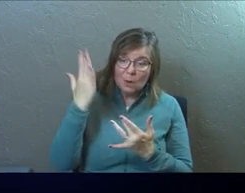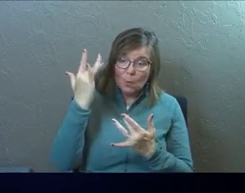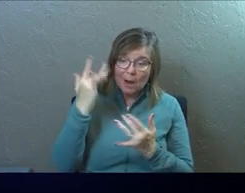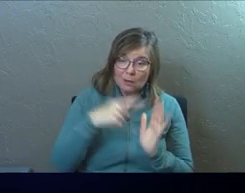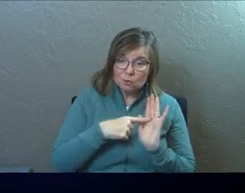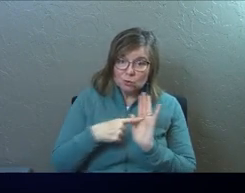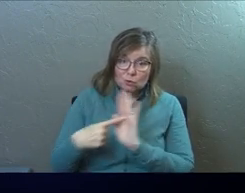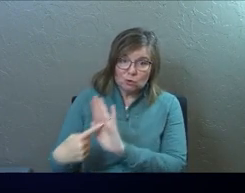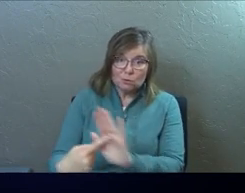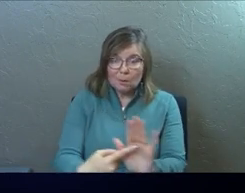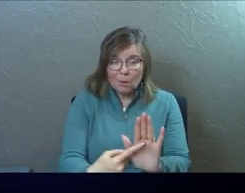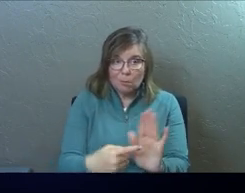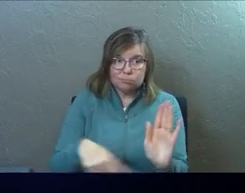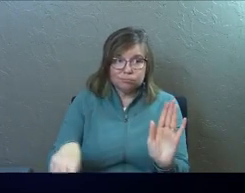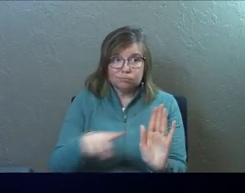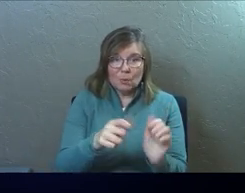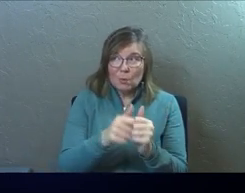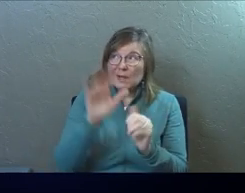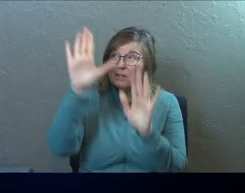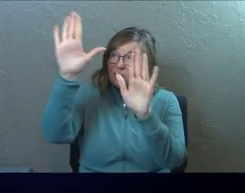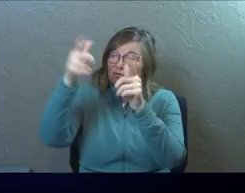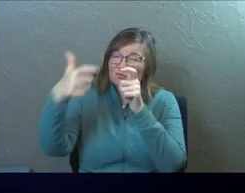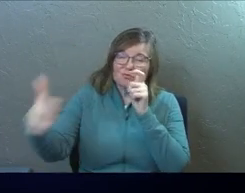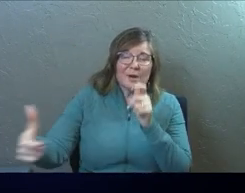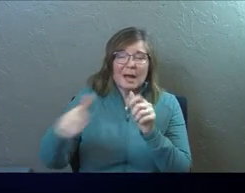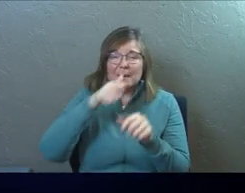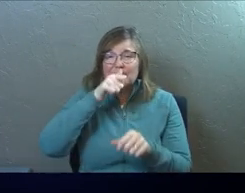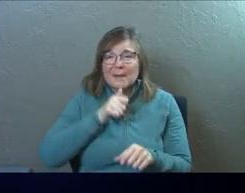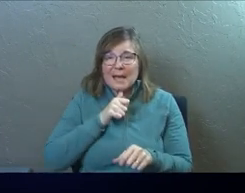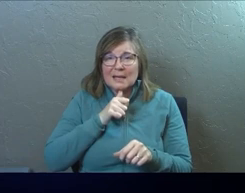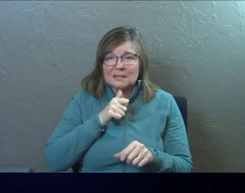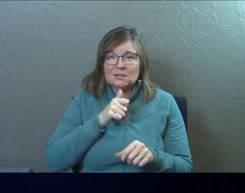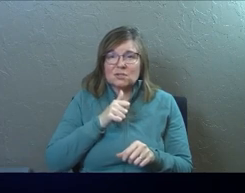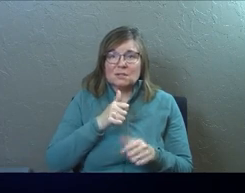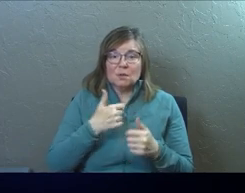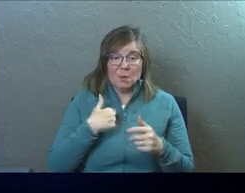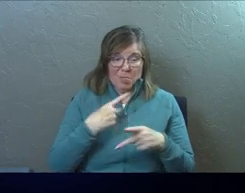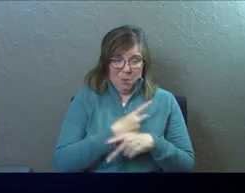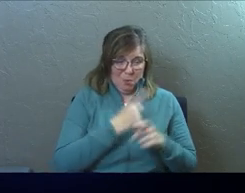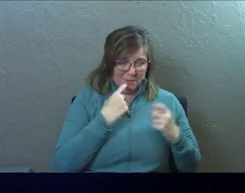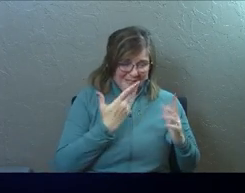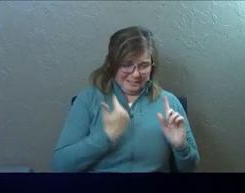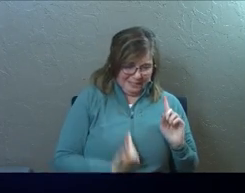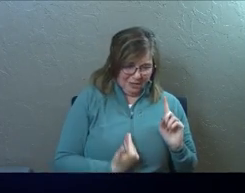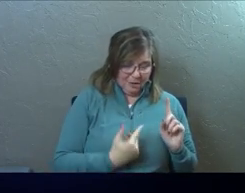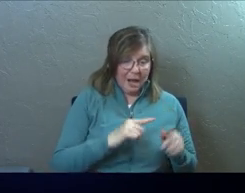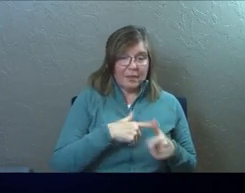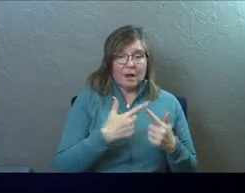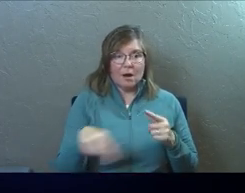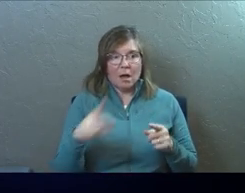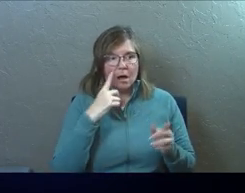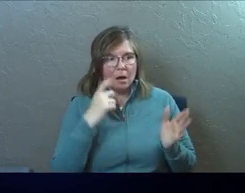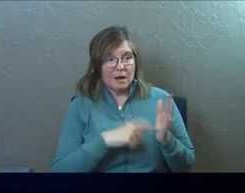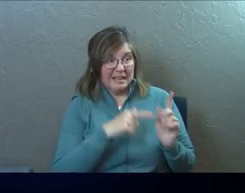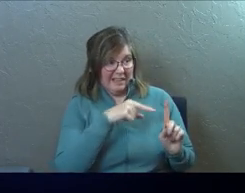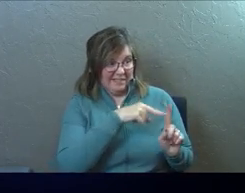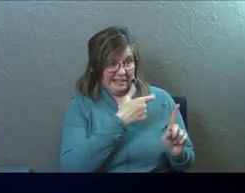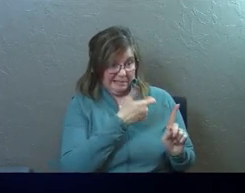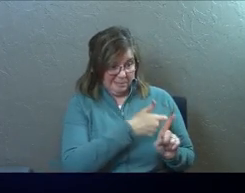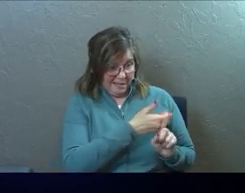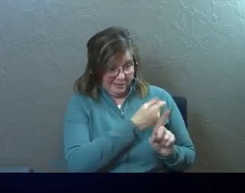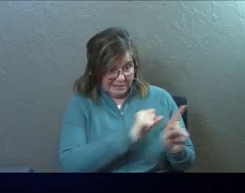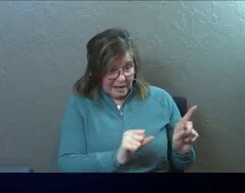prime example of his great patience with even the worst of sinners. Then others will realize that they too can believe in him and receive